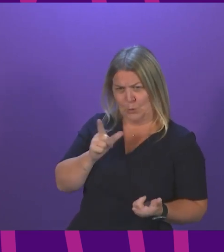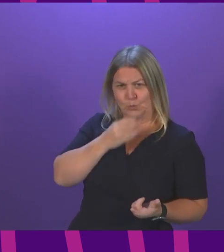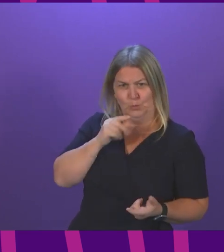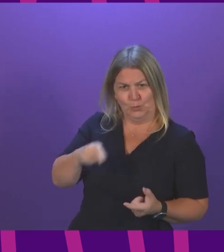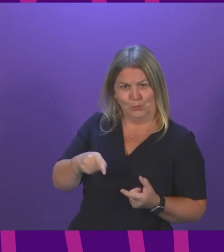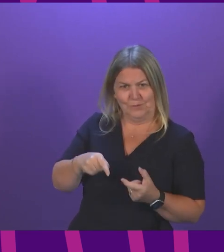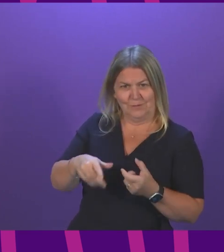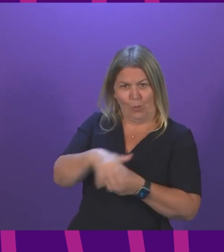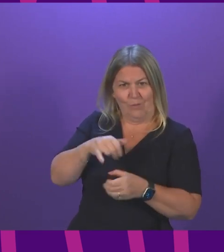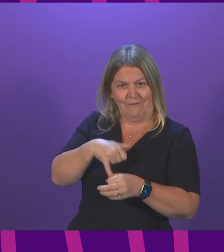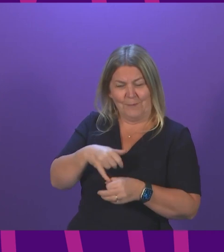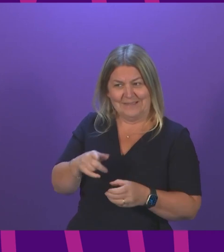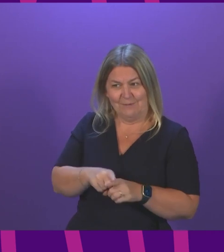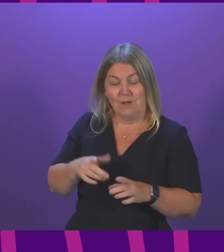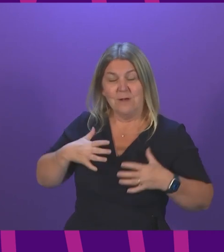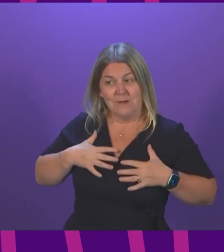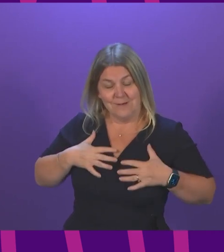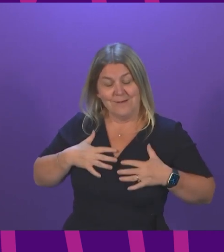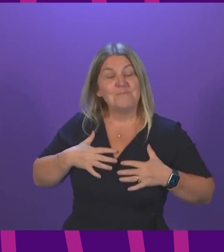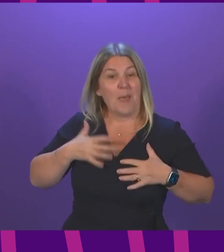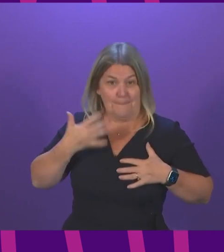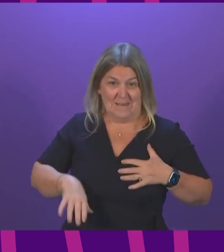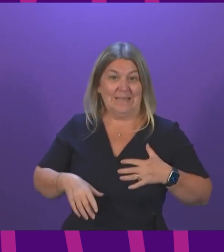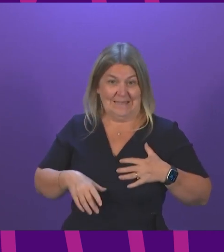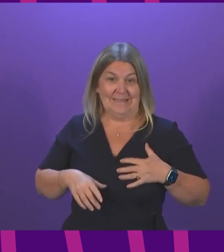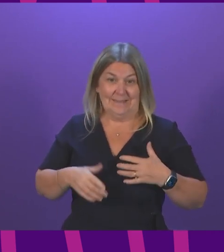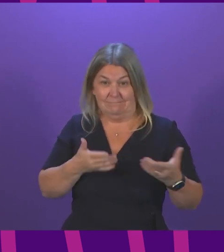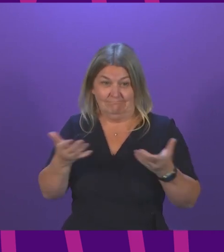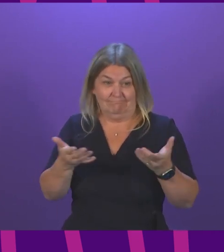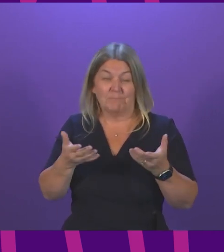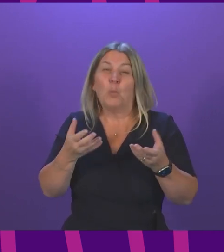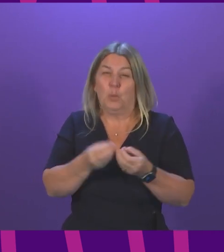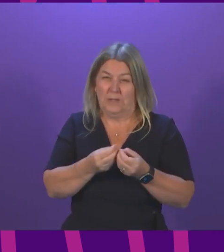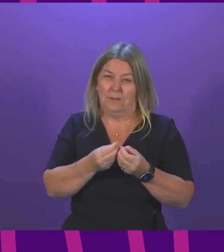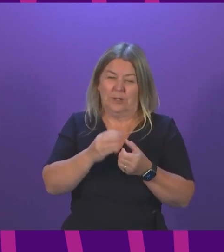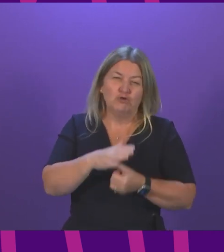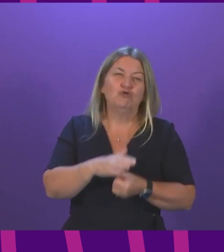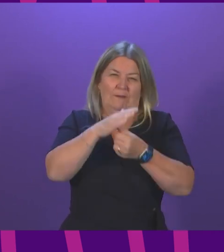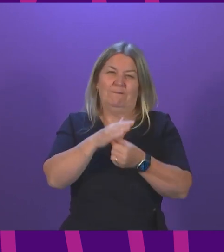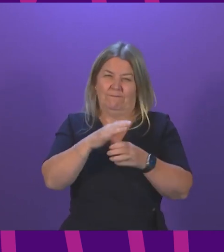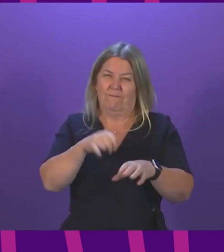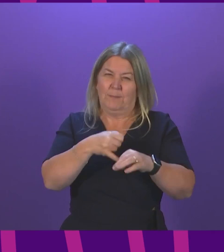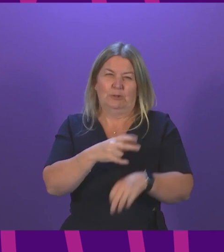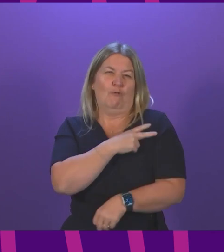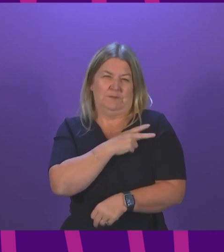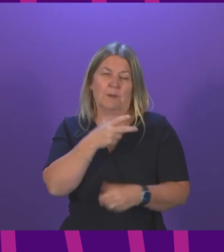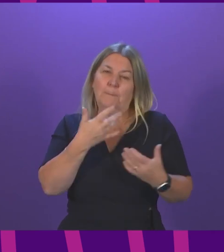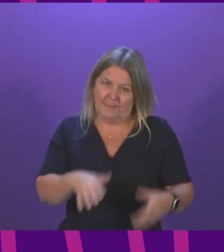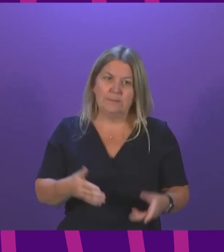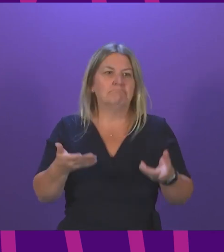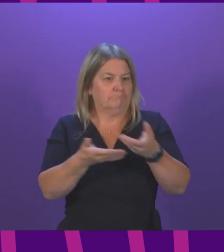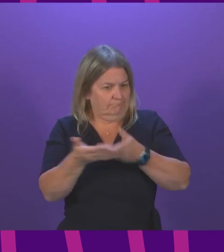pharmaceutical officer, Alison Strath. So I will take that issue away because anything we can do to